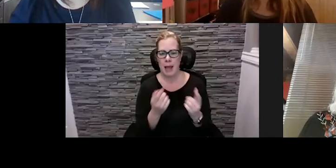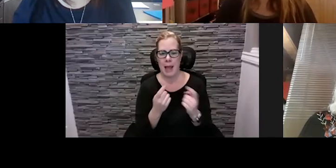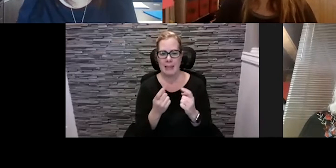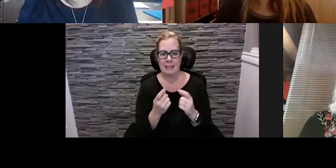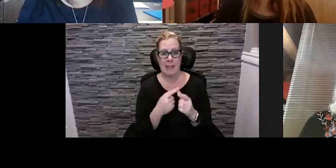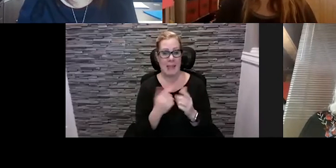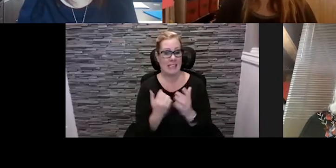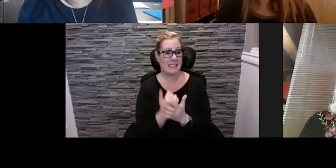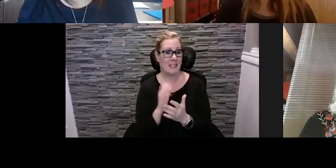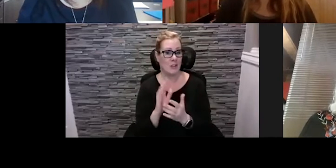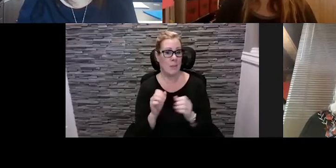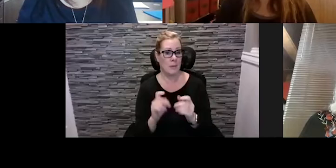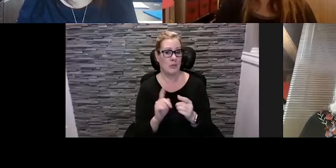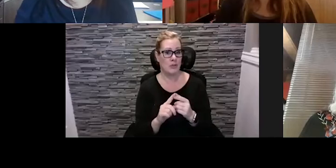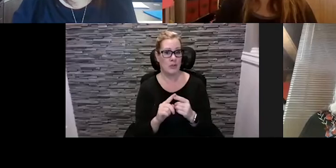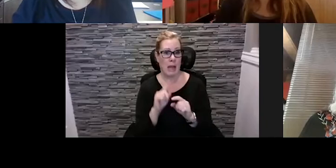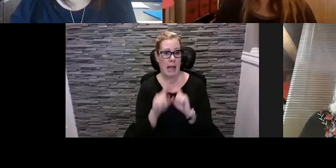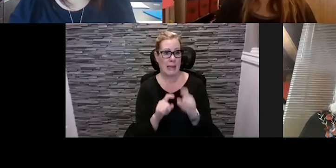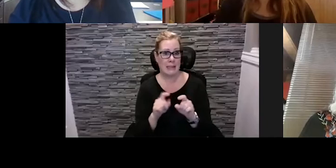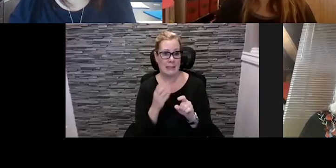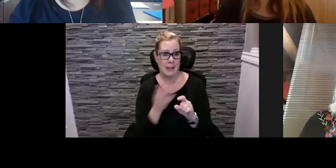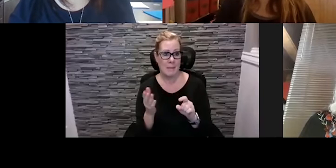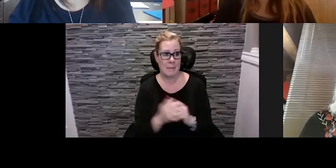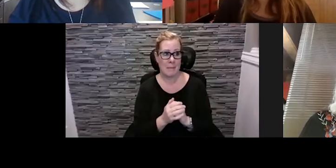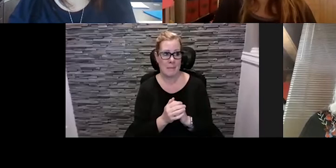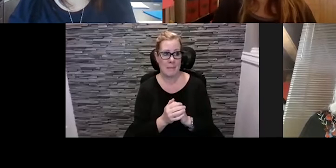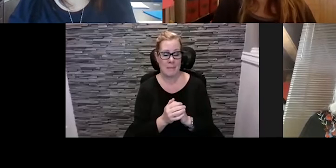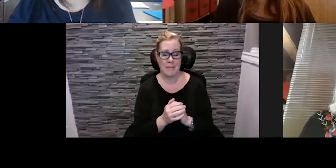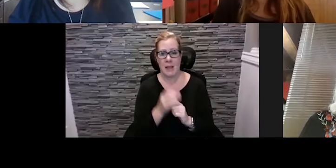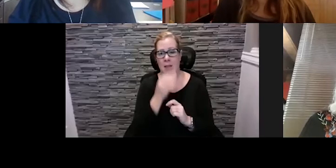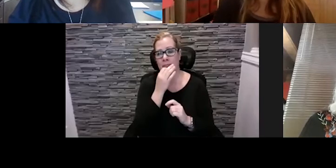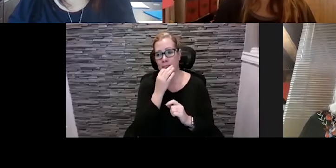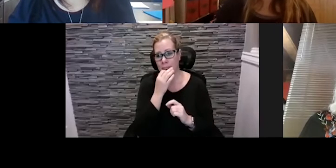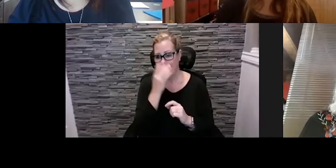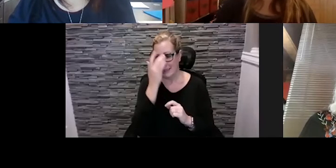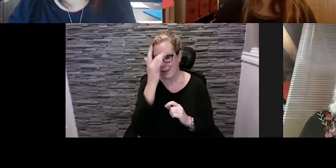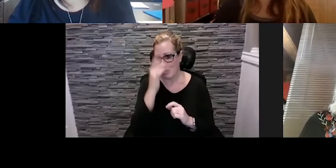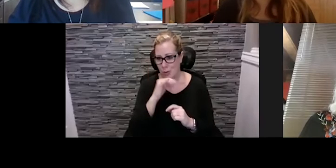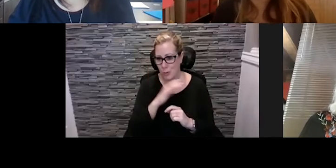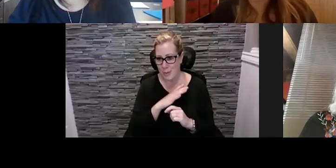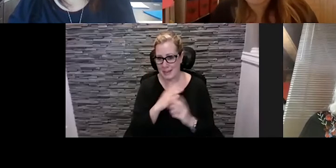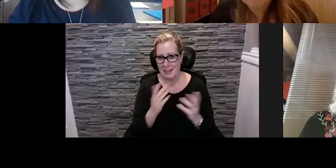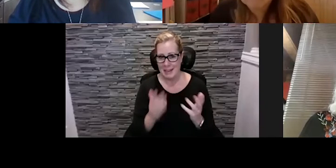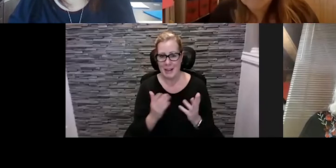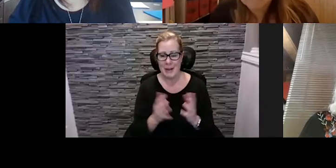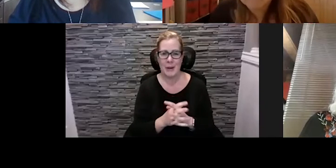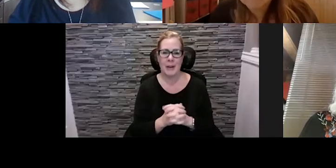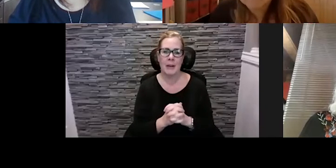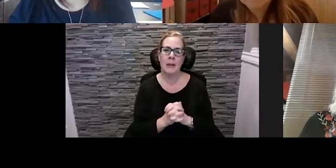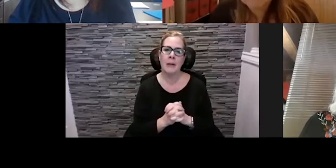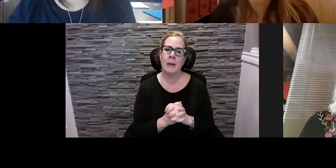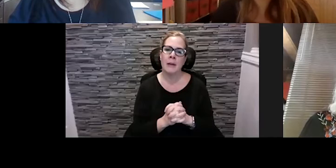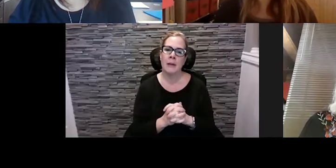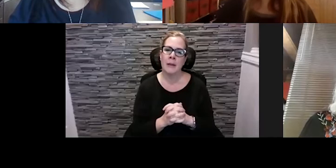be your chance to be able to pick the minds of these very talented and intelligent ladies um so just